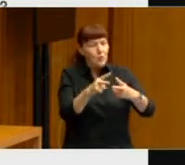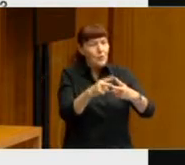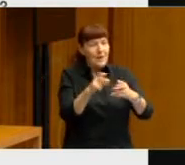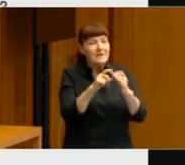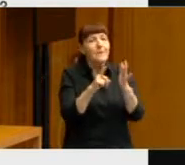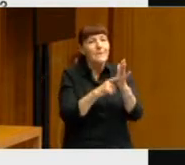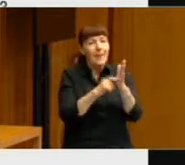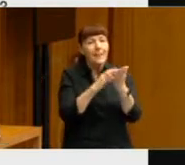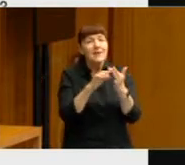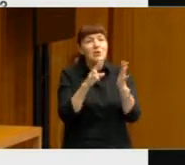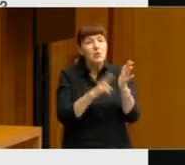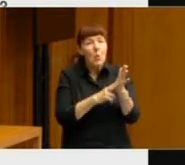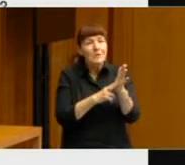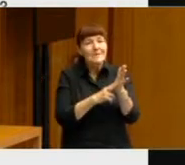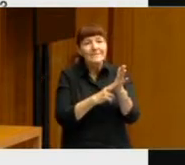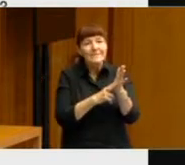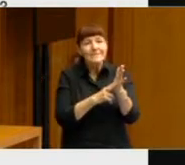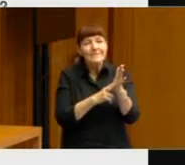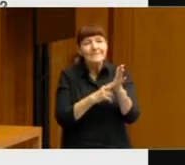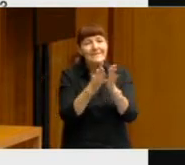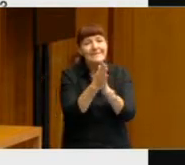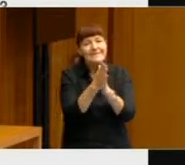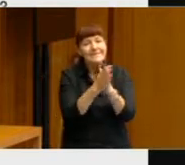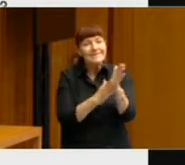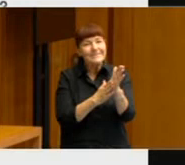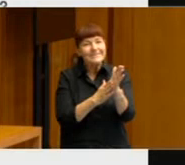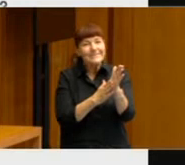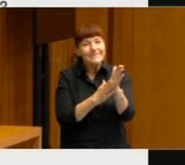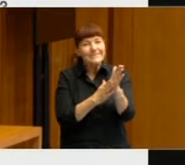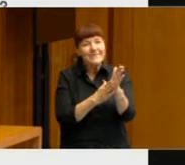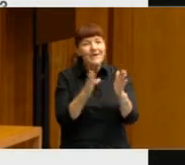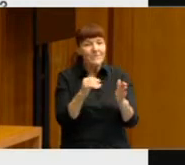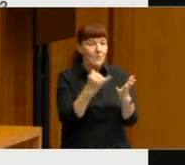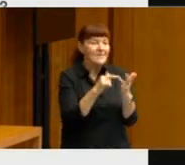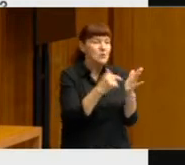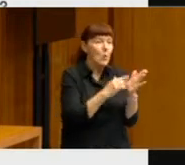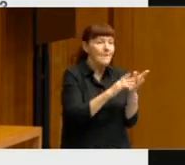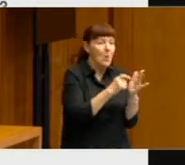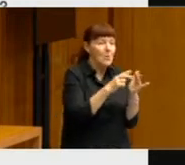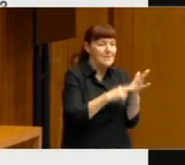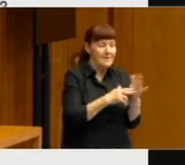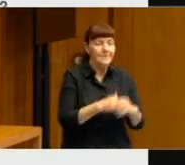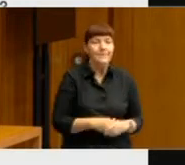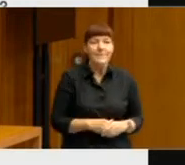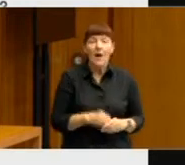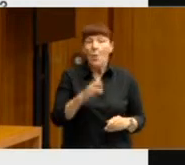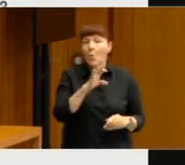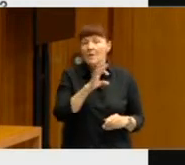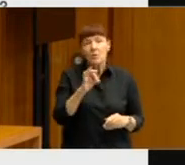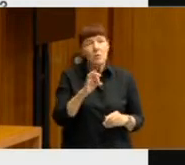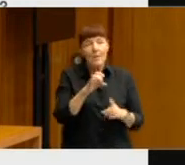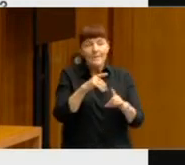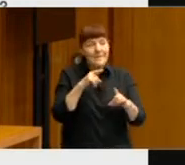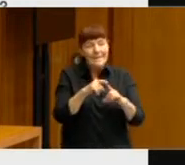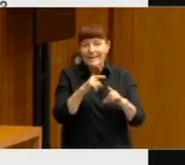Shorten actually significantly fell behind Scott Morrison on. And interestingly, we aren't particularly interested in